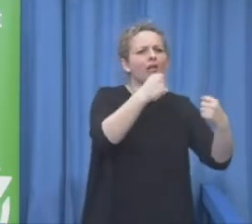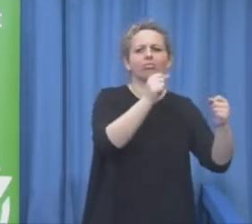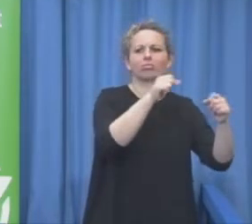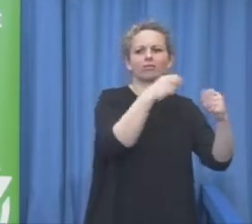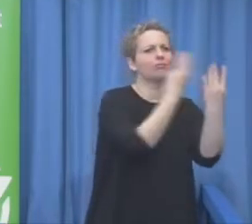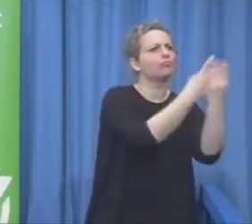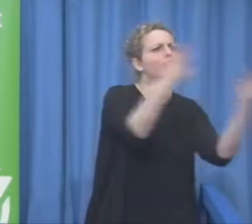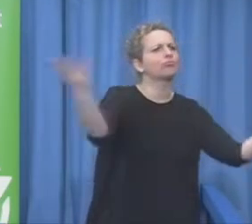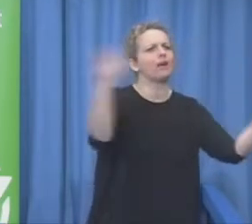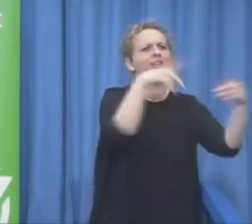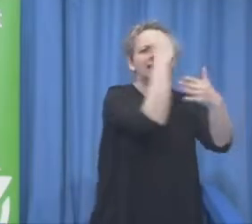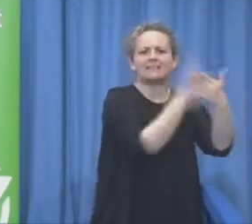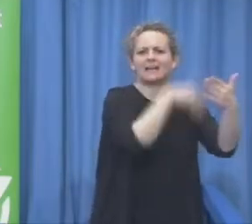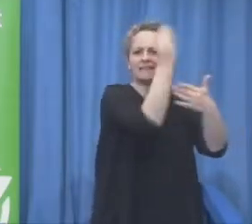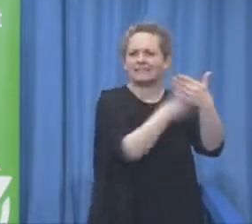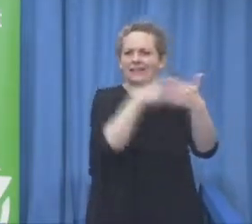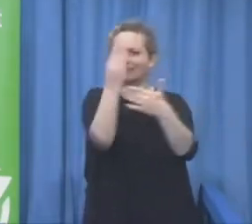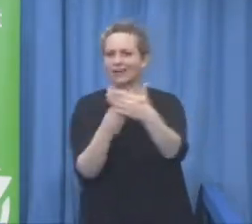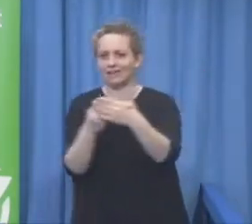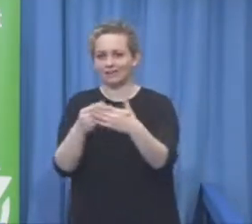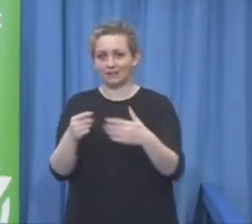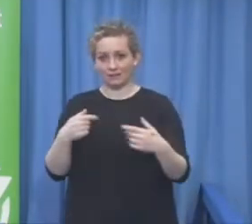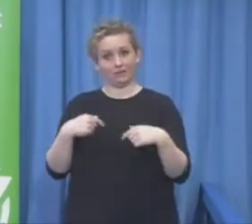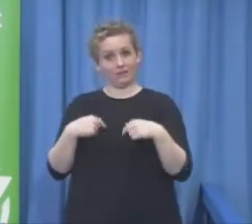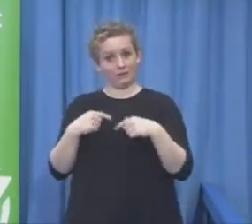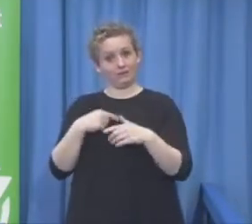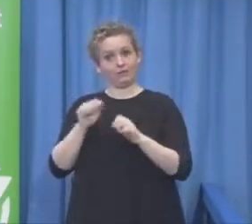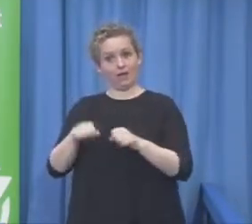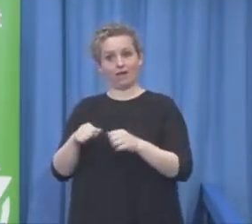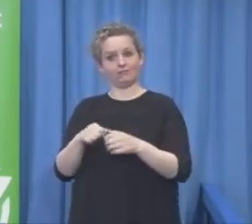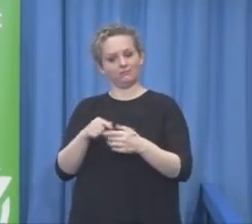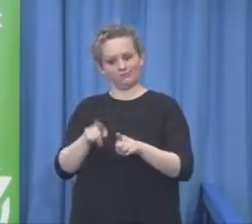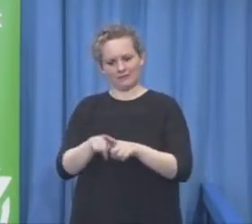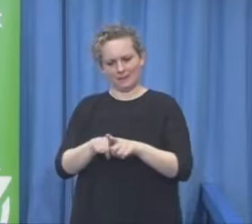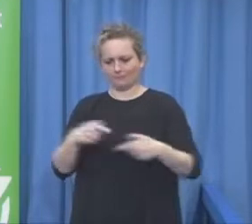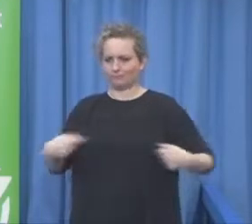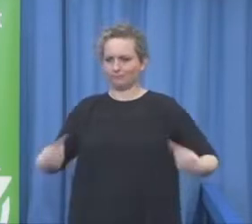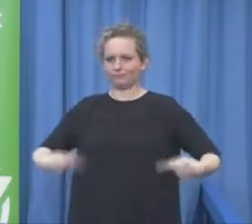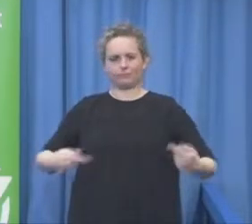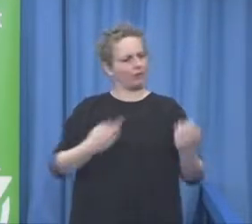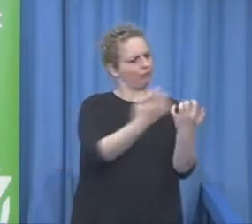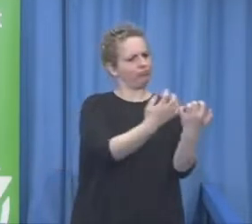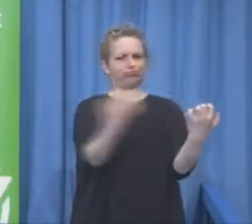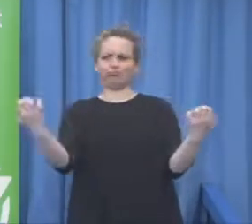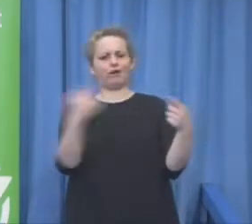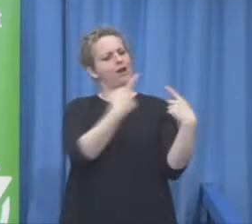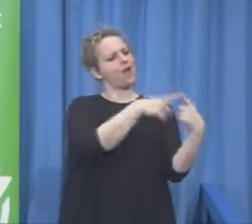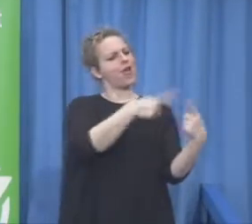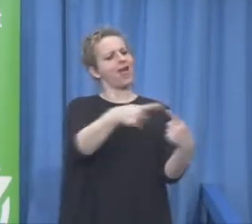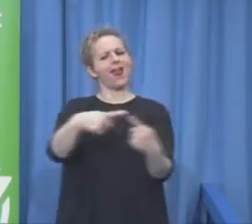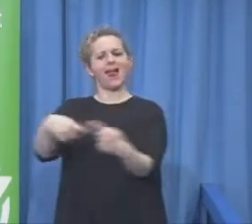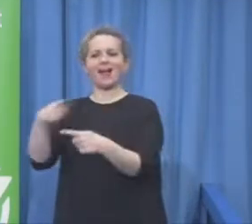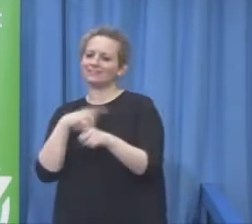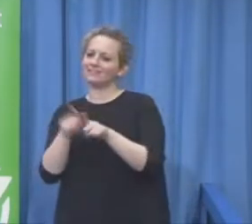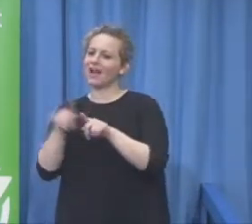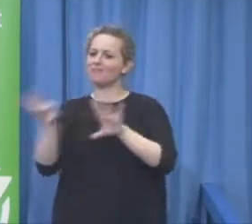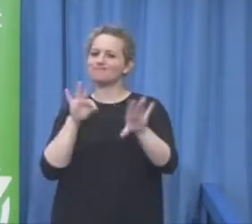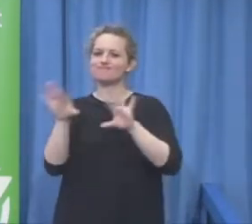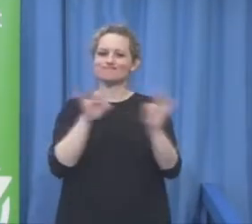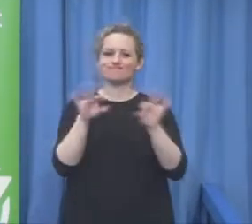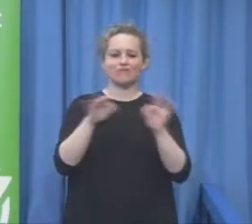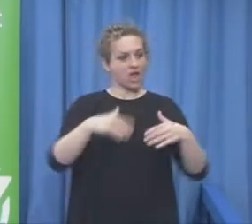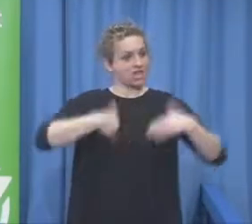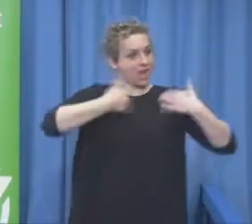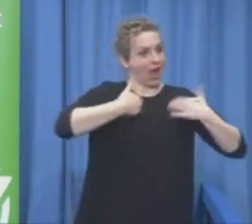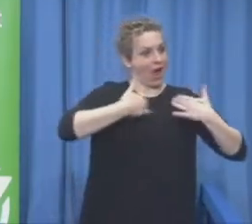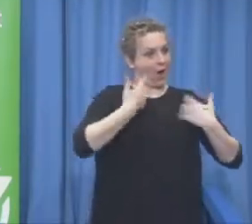switch to this electric mobility this is our attitude so the some stores famous